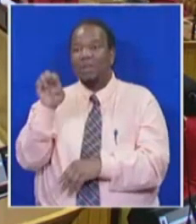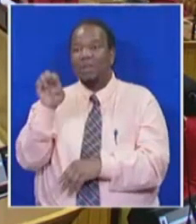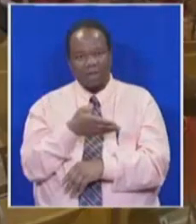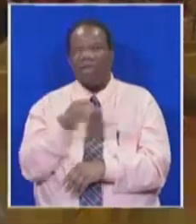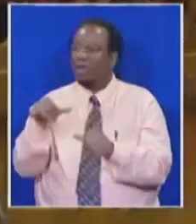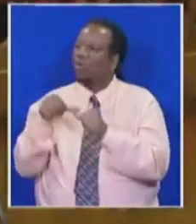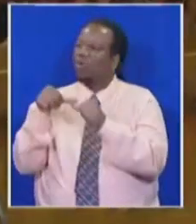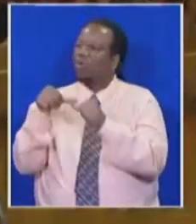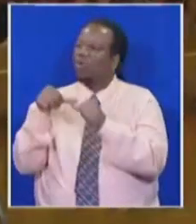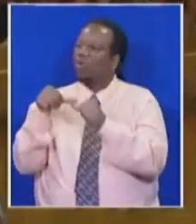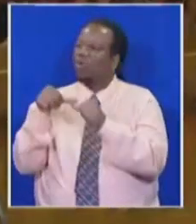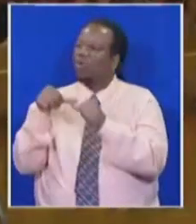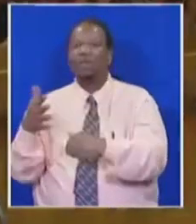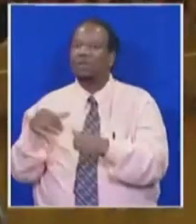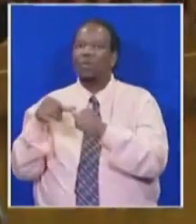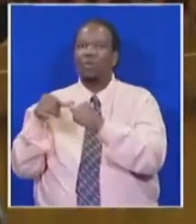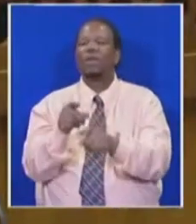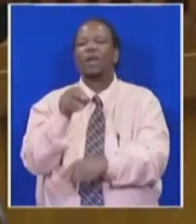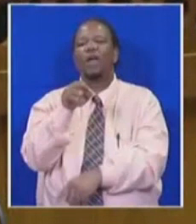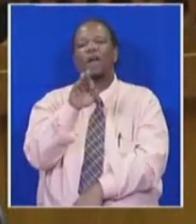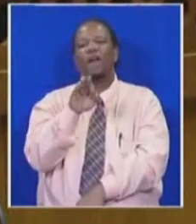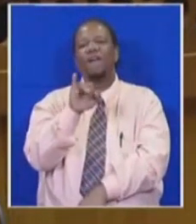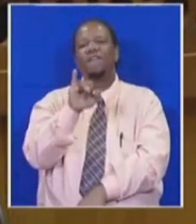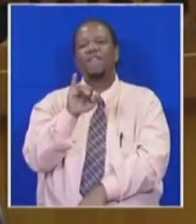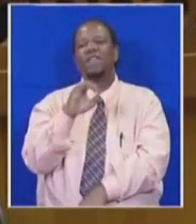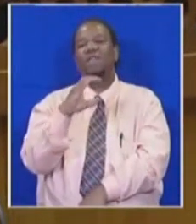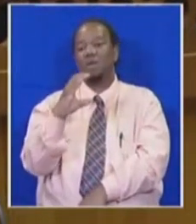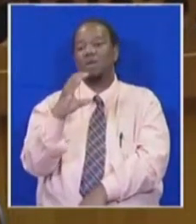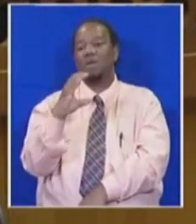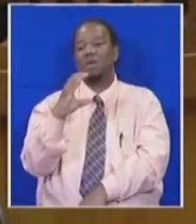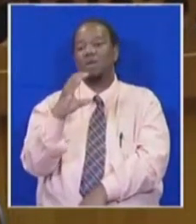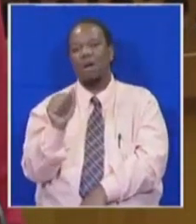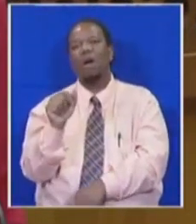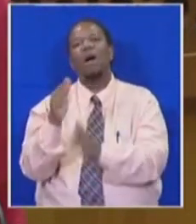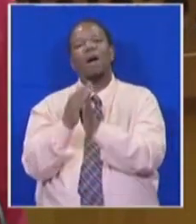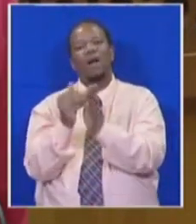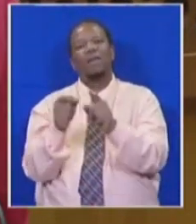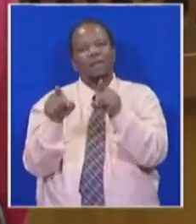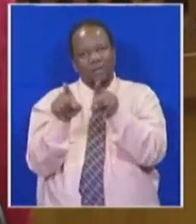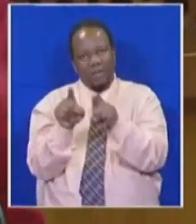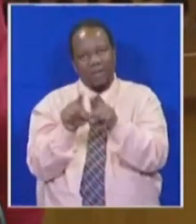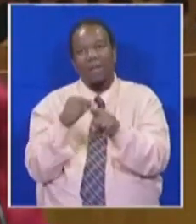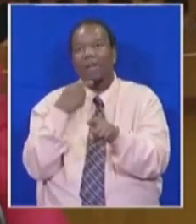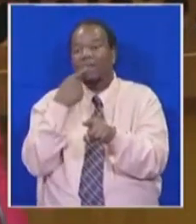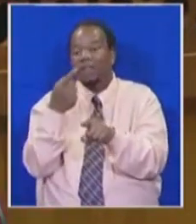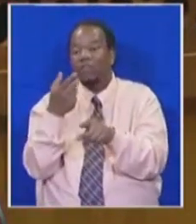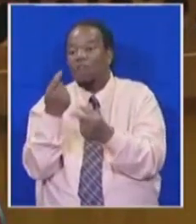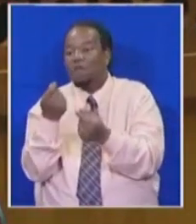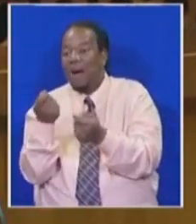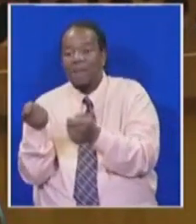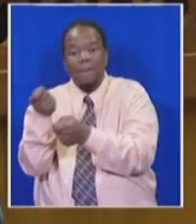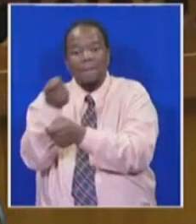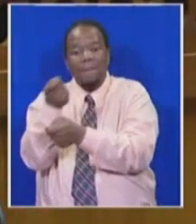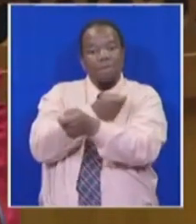Proceed. You didn't say that, but proceed. Which is supposed to deal decisively with the illegal money movements of politically